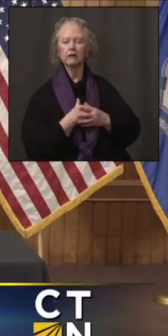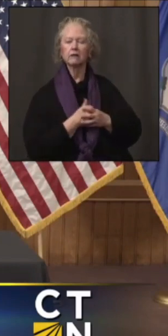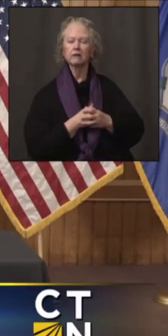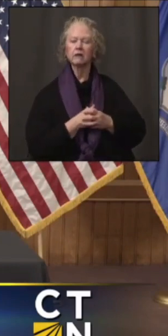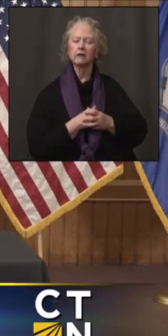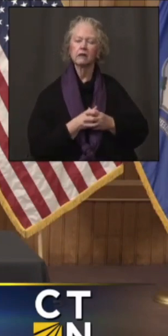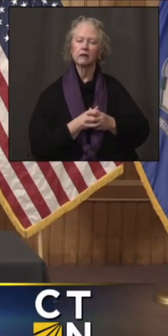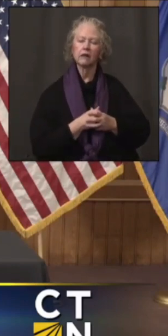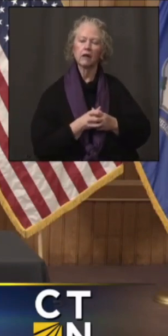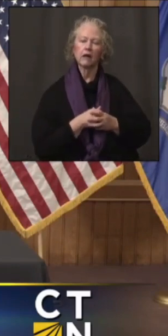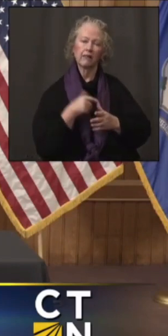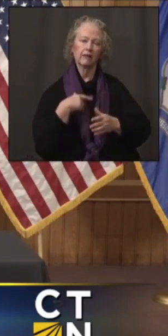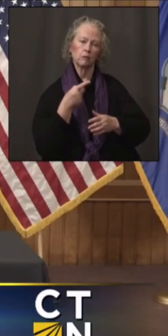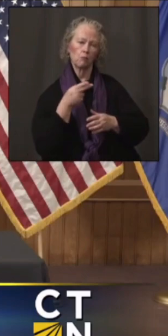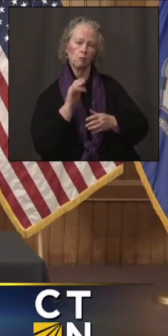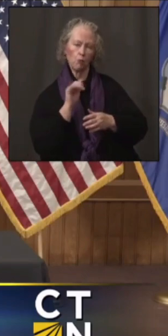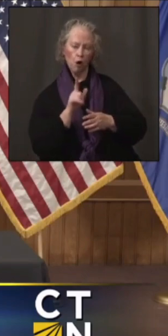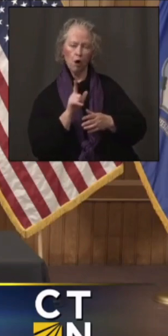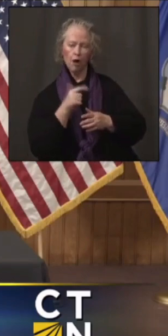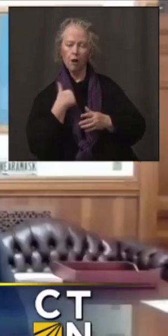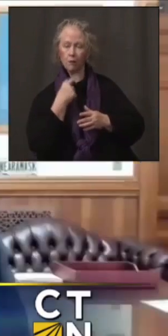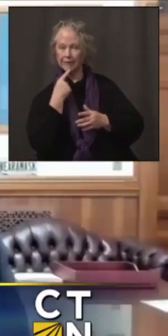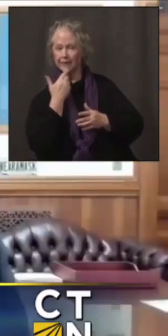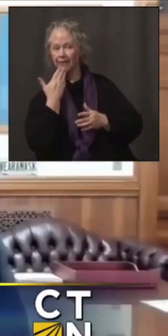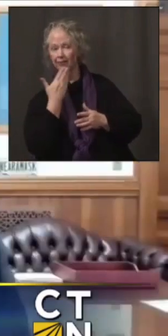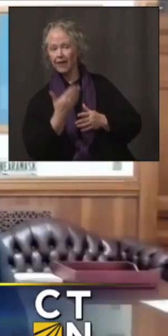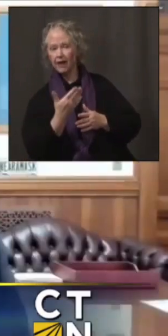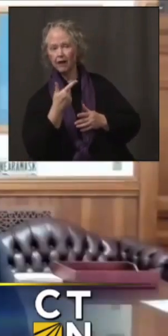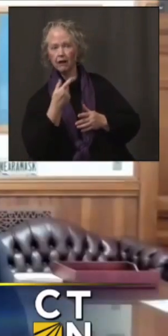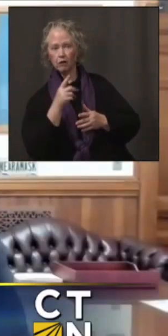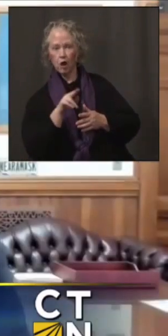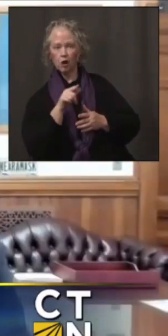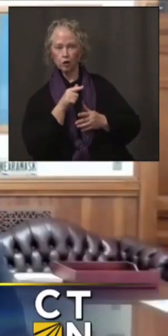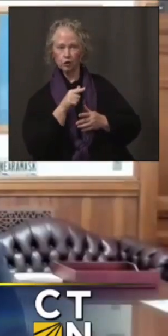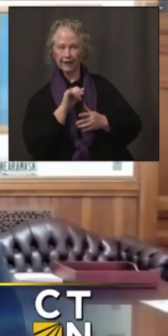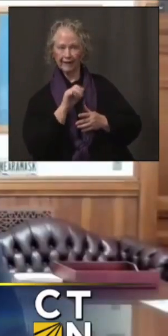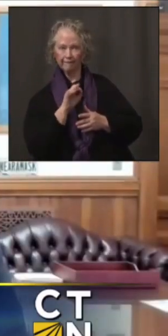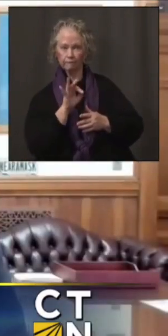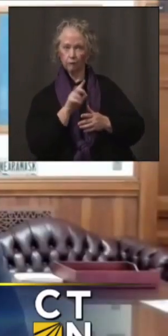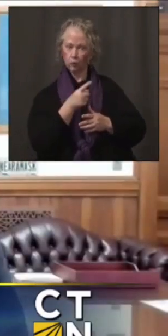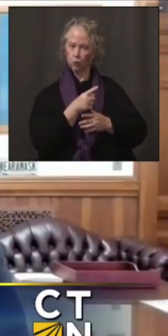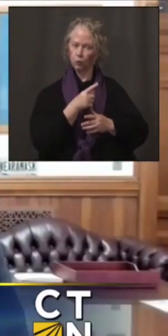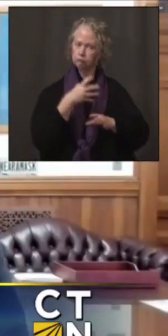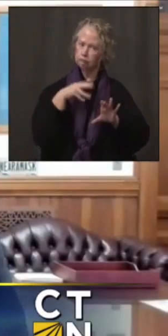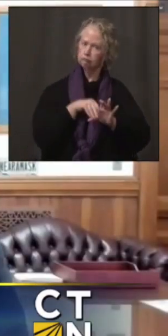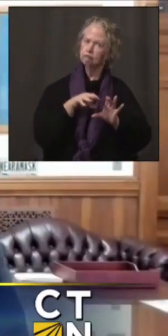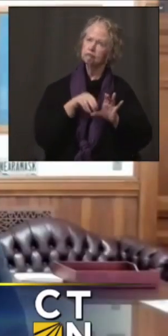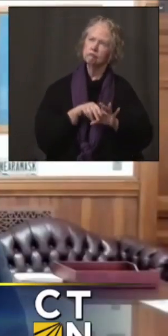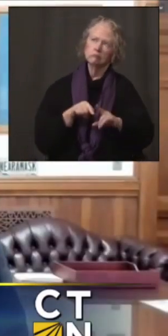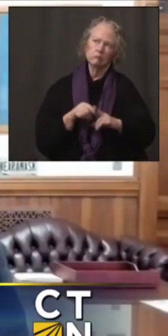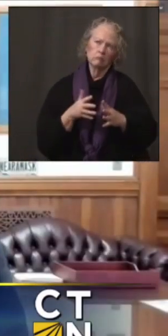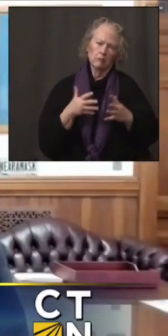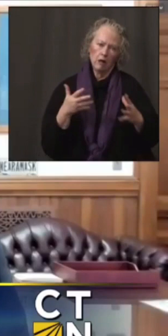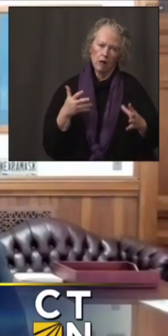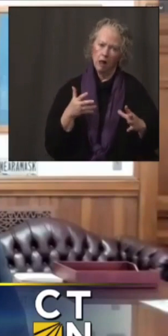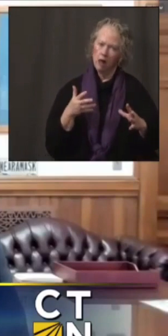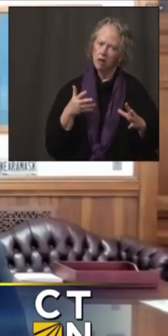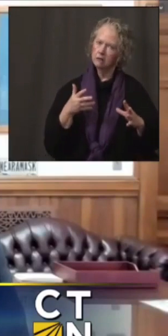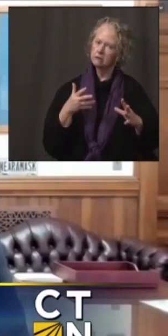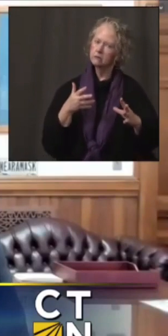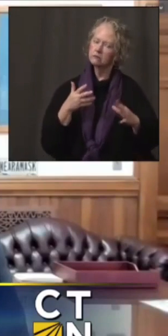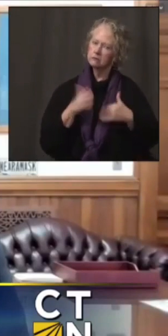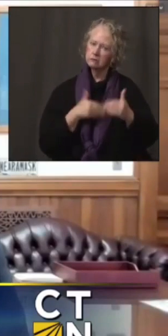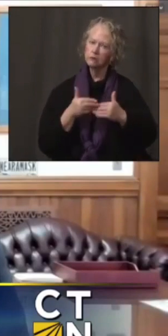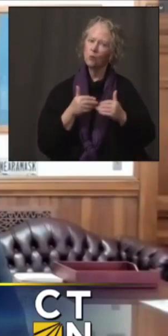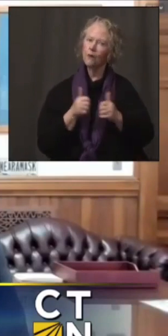uh, I want to thank Dr. Gifford, um, who has been leading this effort in a lot of ways, uh, when it comes to